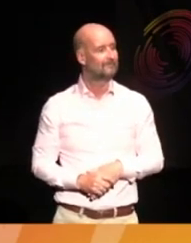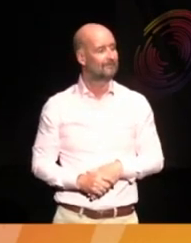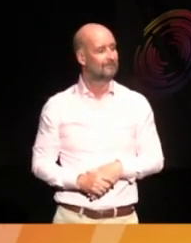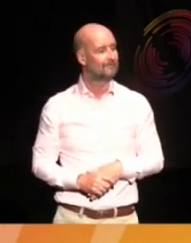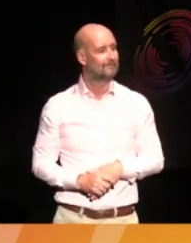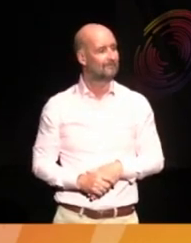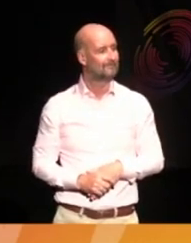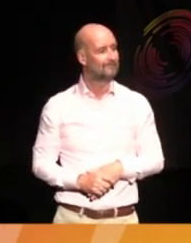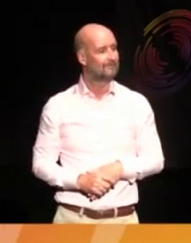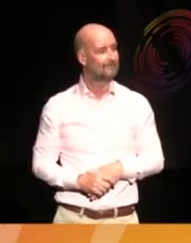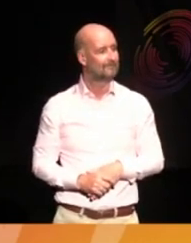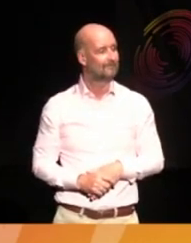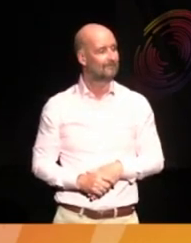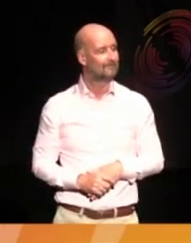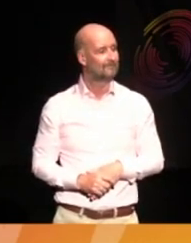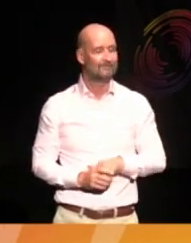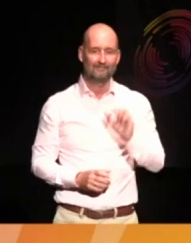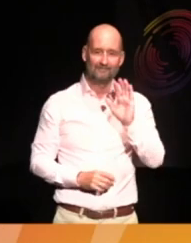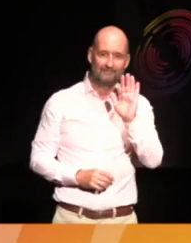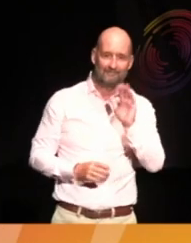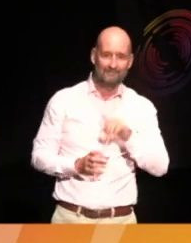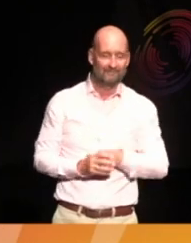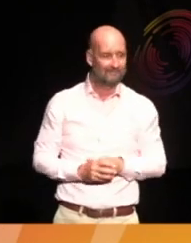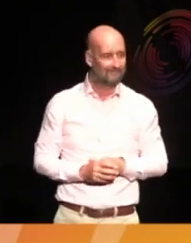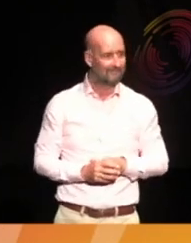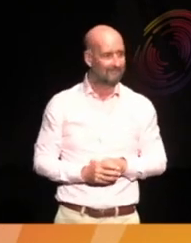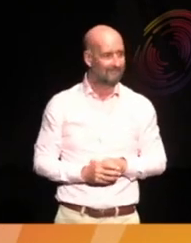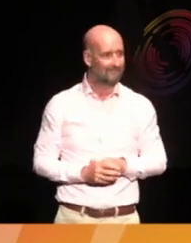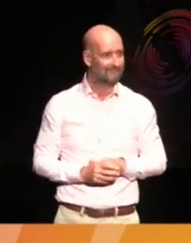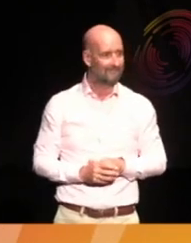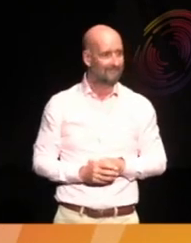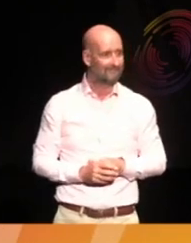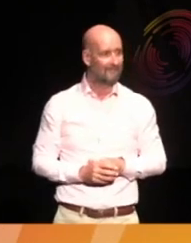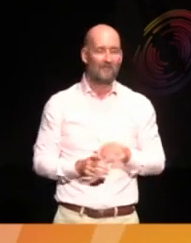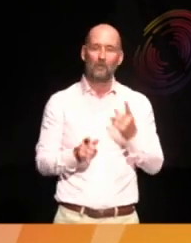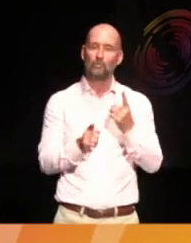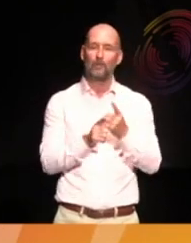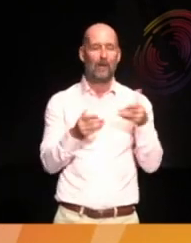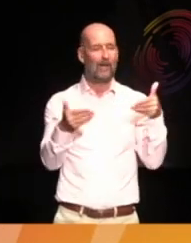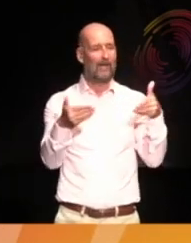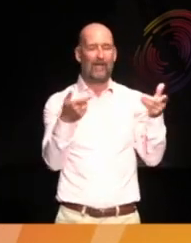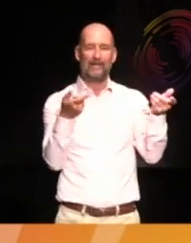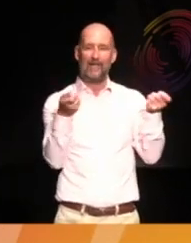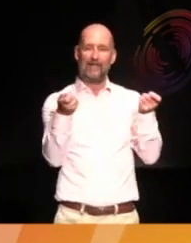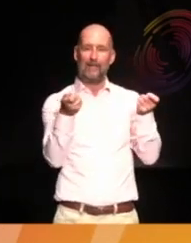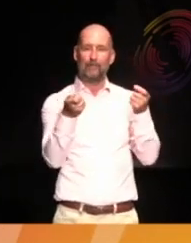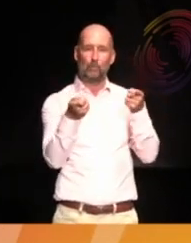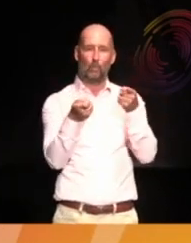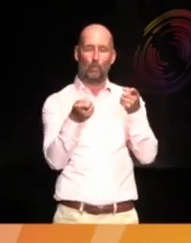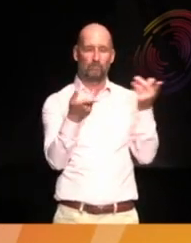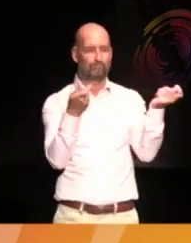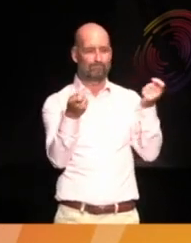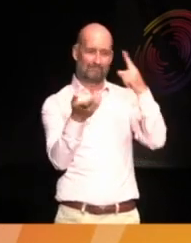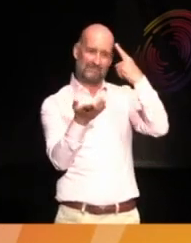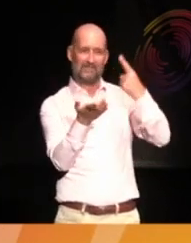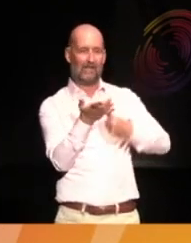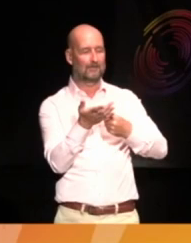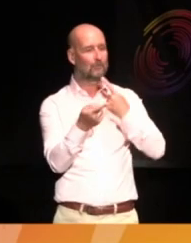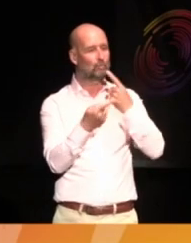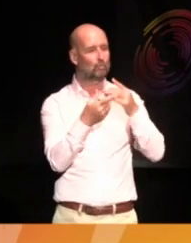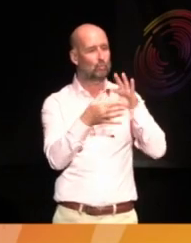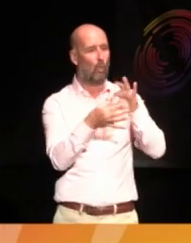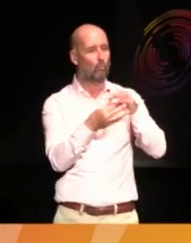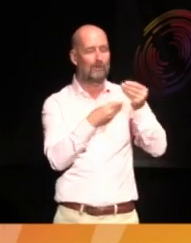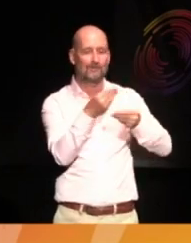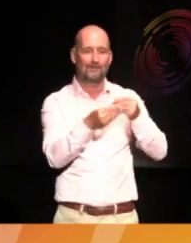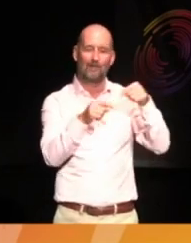Hi. Hi. So I have a question about the gatekeepers of stories, because in this country, the stories